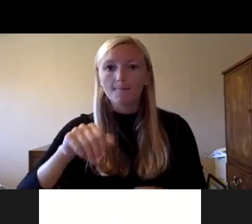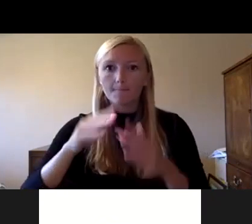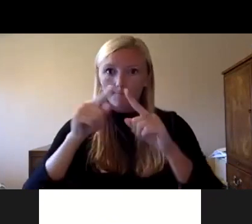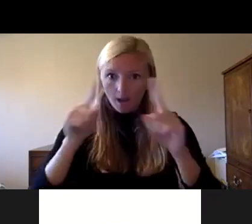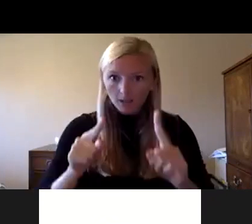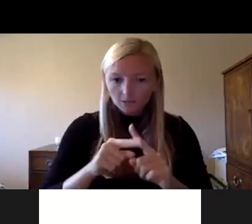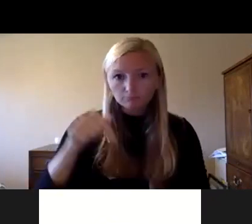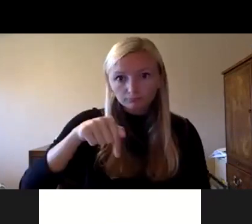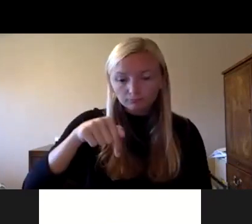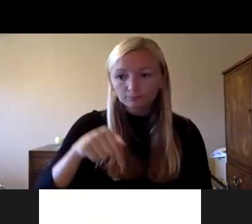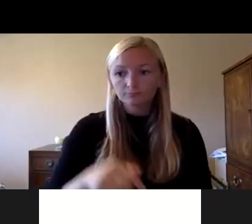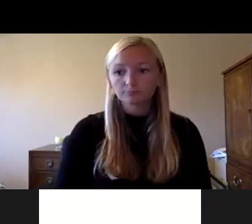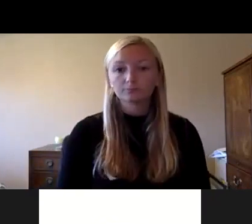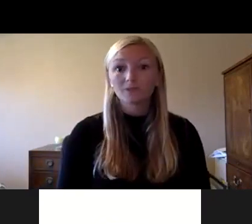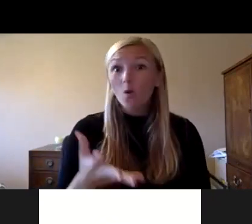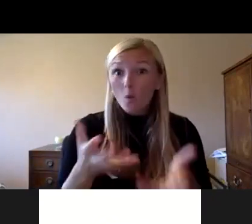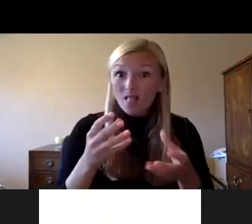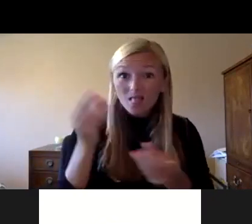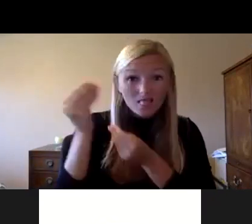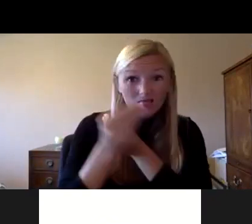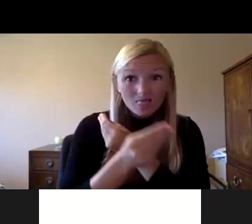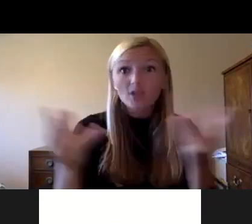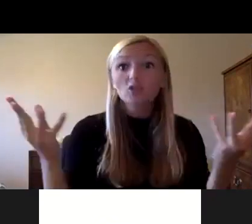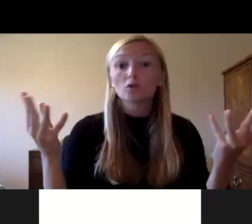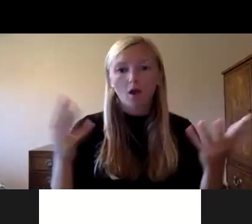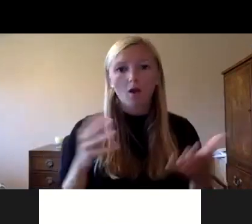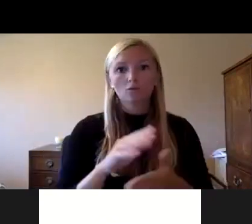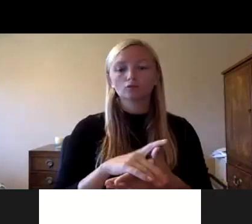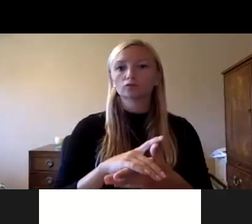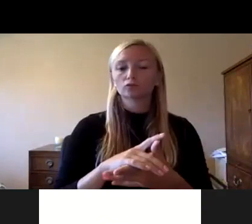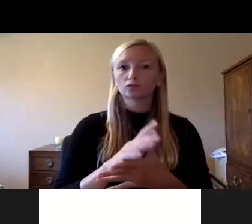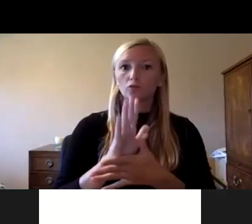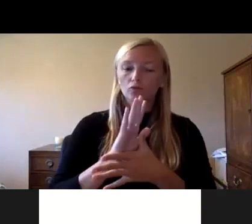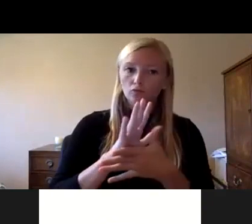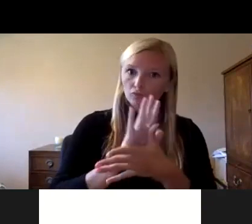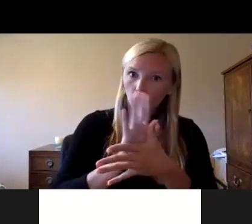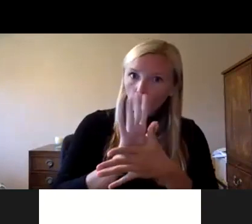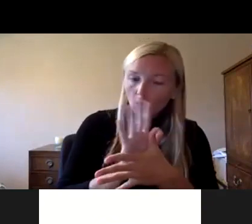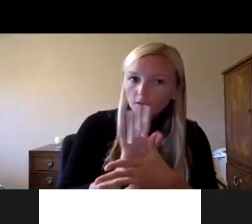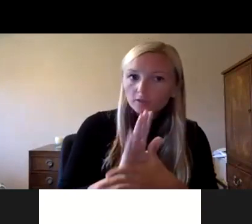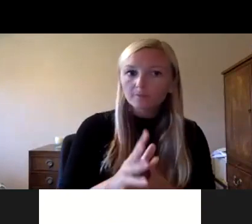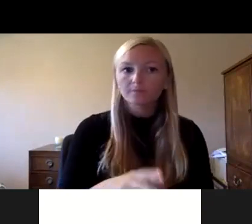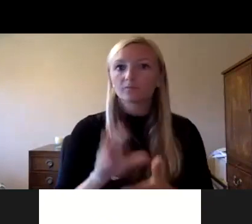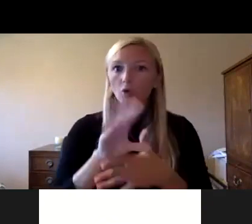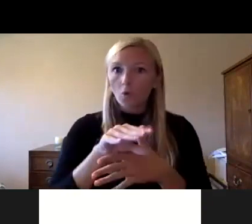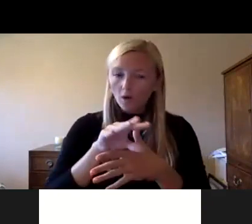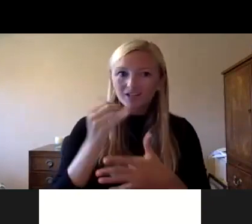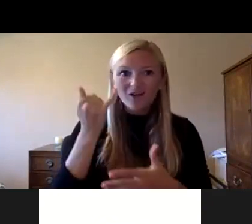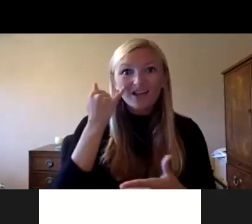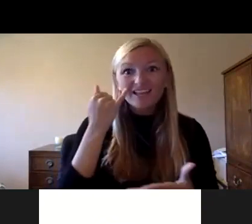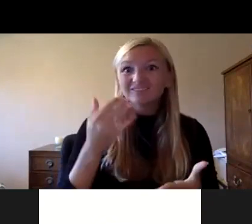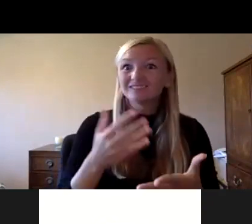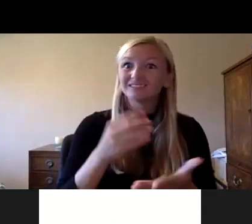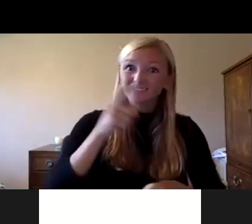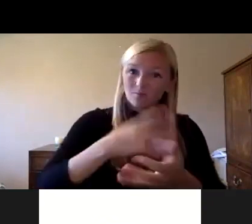just want to let you know that we are recording this session if we run out of time and some of the questions cannot be addressed